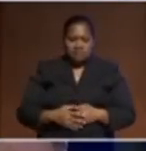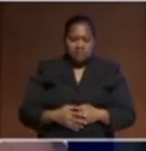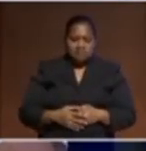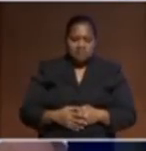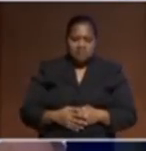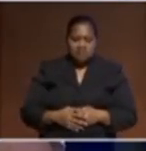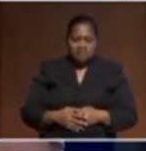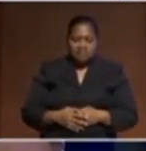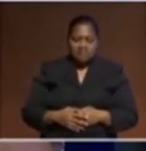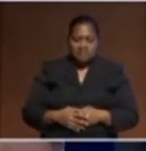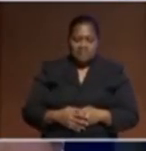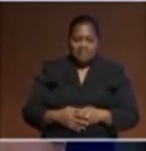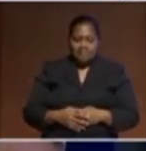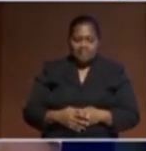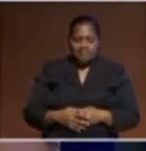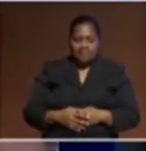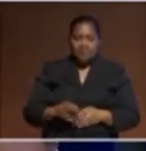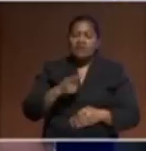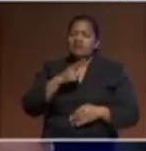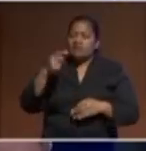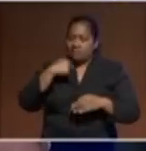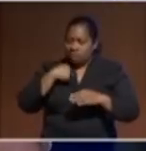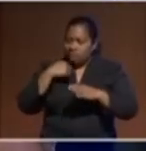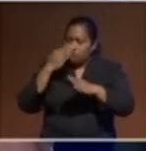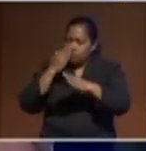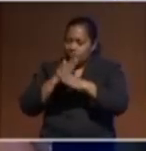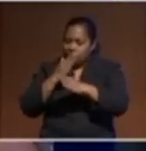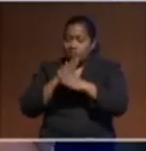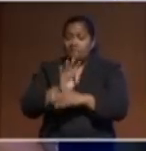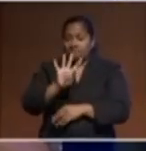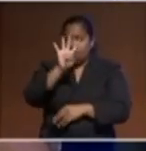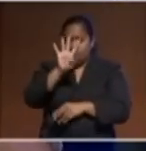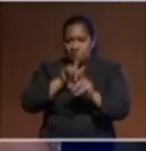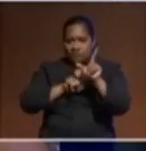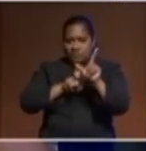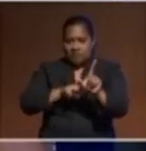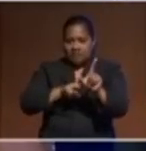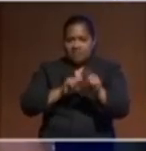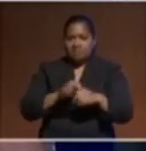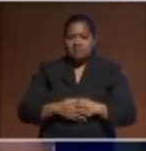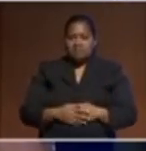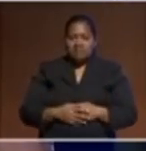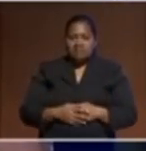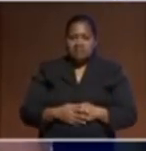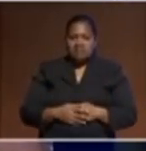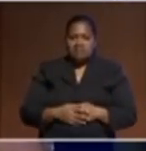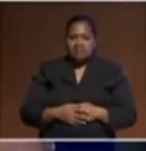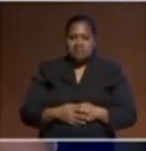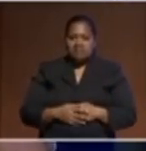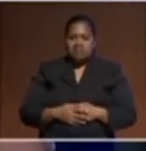nation. And then I served for four years at our mission to the United Nations.